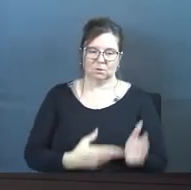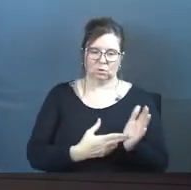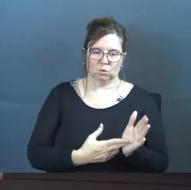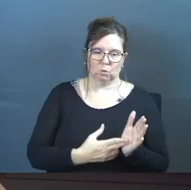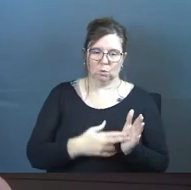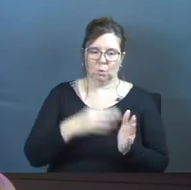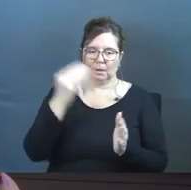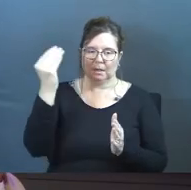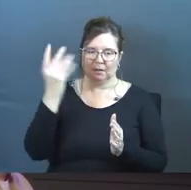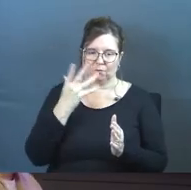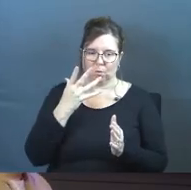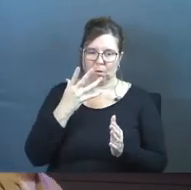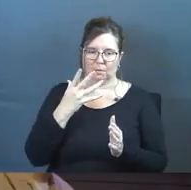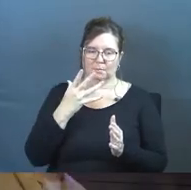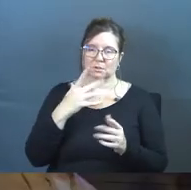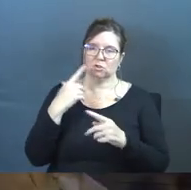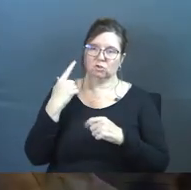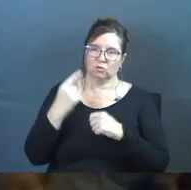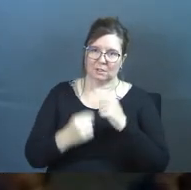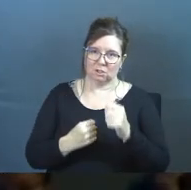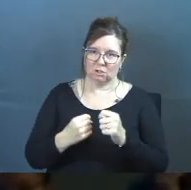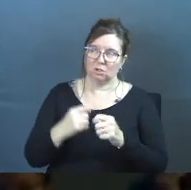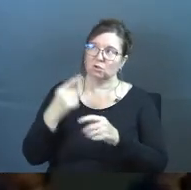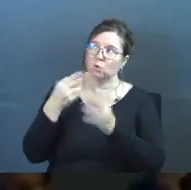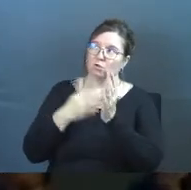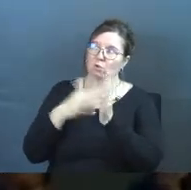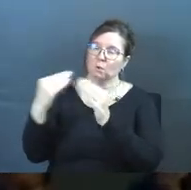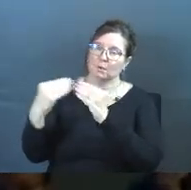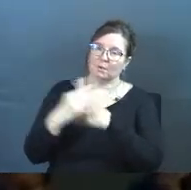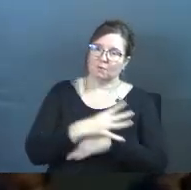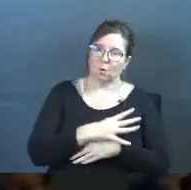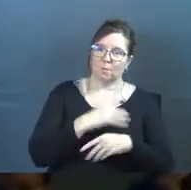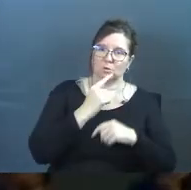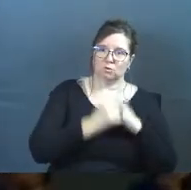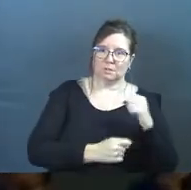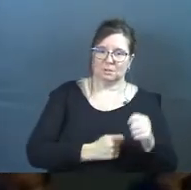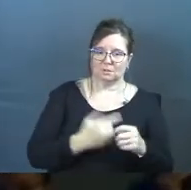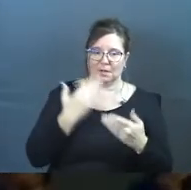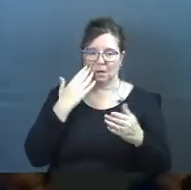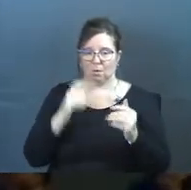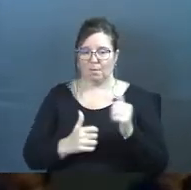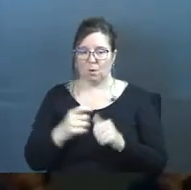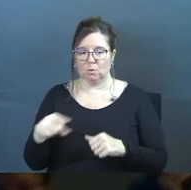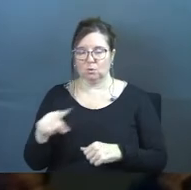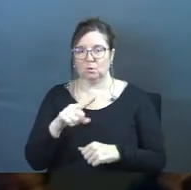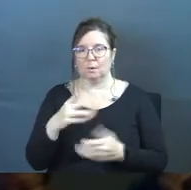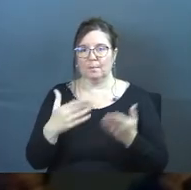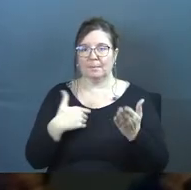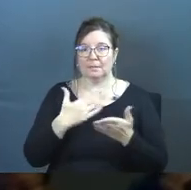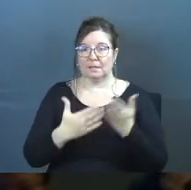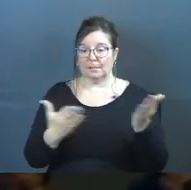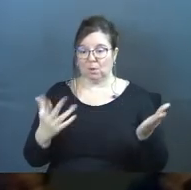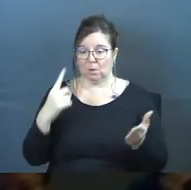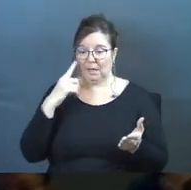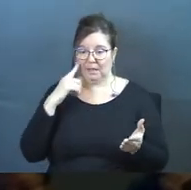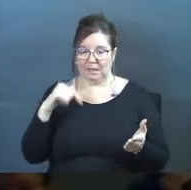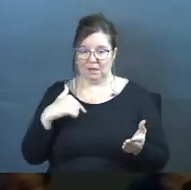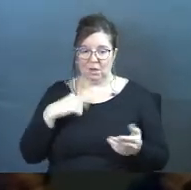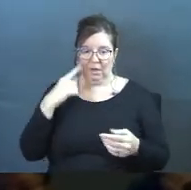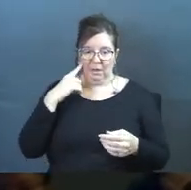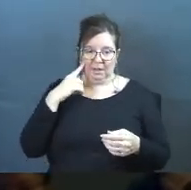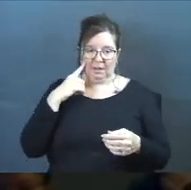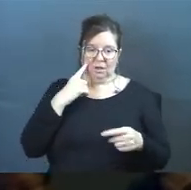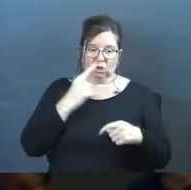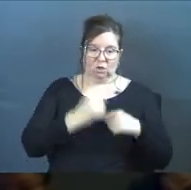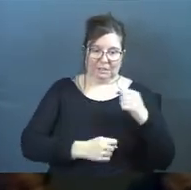Truth informs tradition. Man, I don't know where most of you are, maybe some of you are hearing this and you're